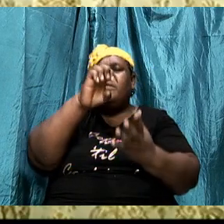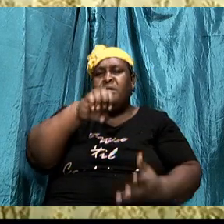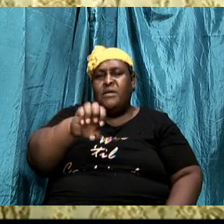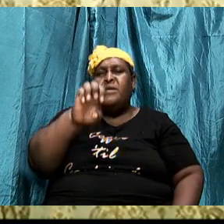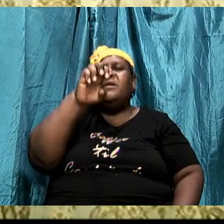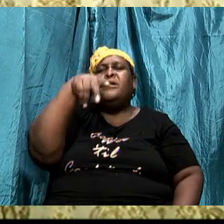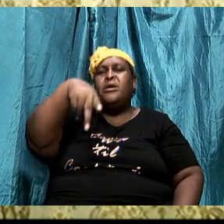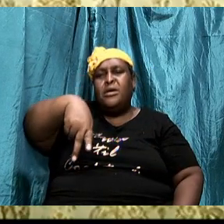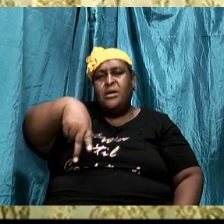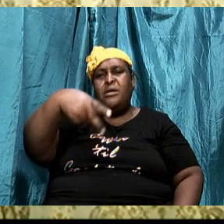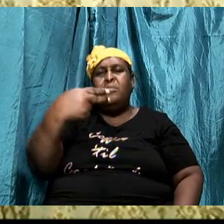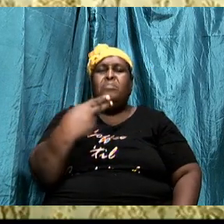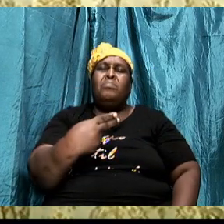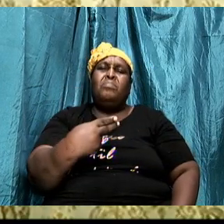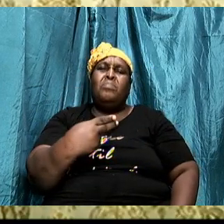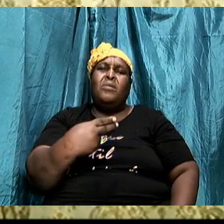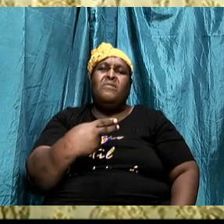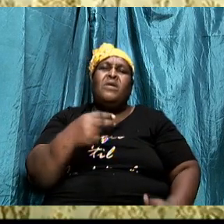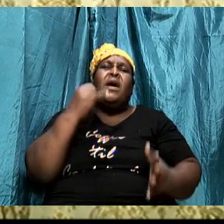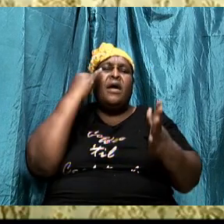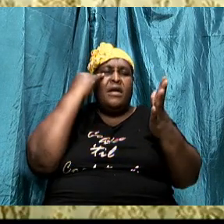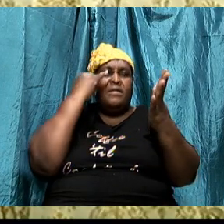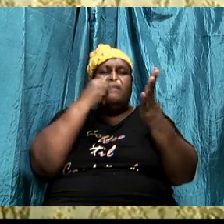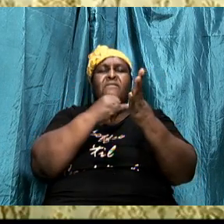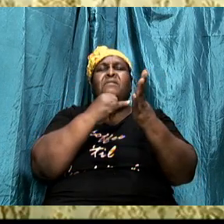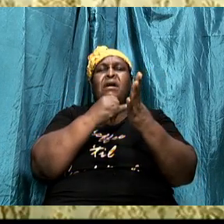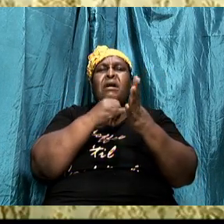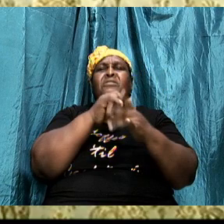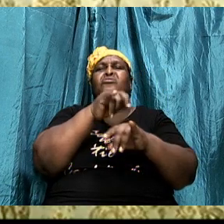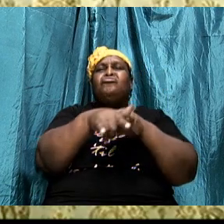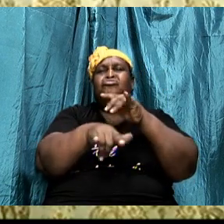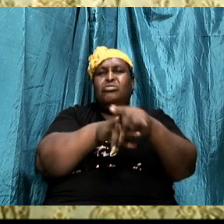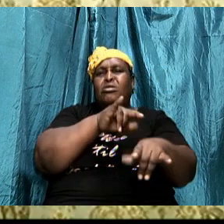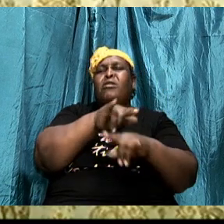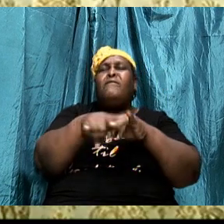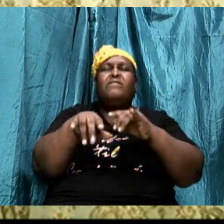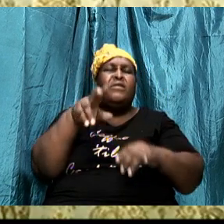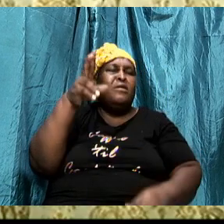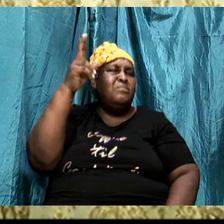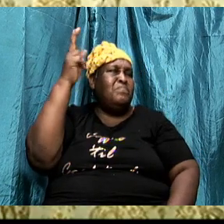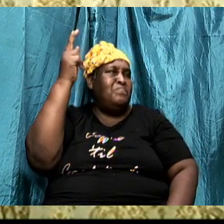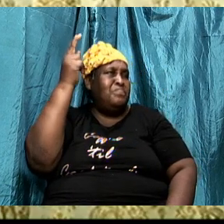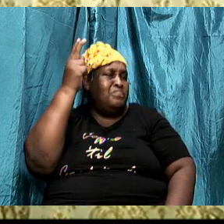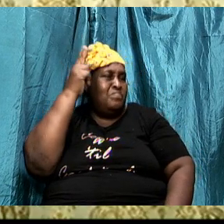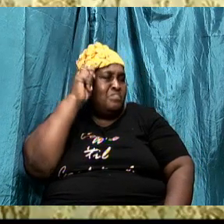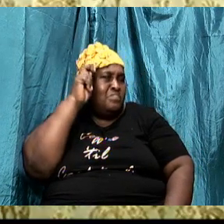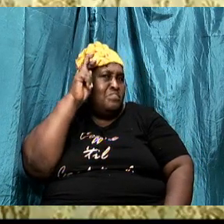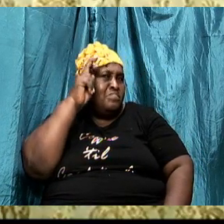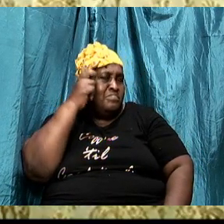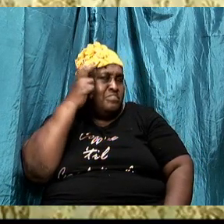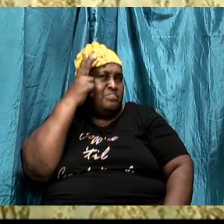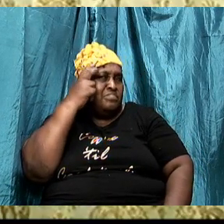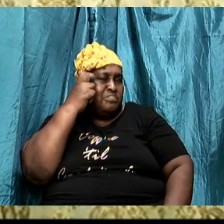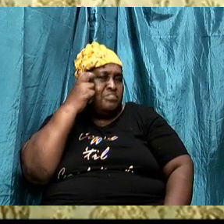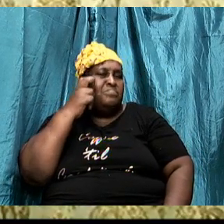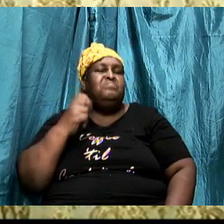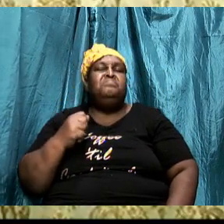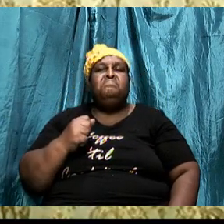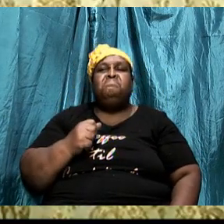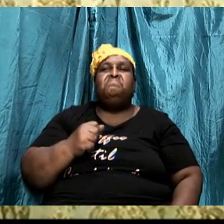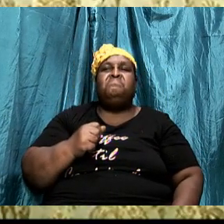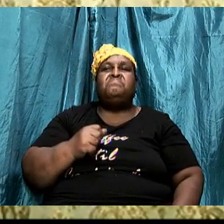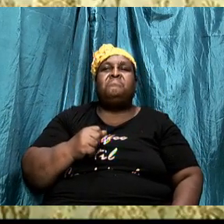overcoming the wiles of the devil. Identifying and overcoming the wiles of the devil.